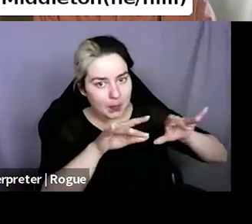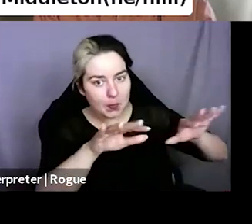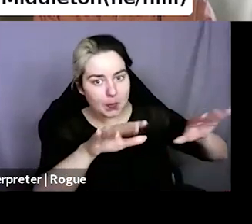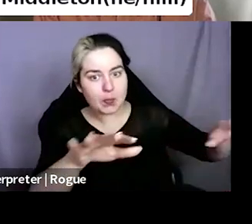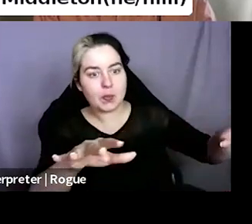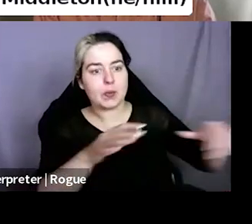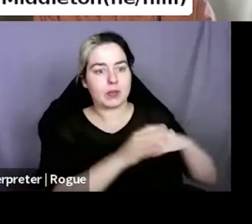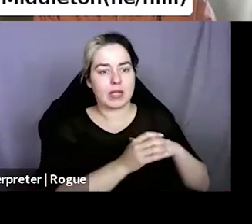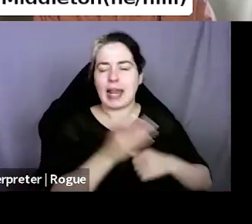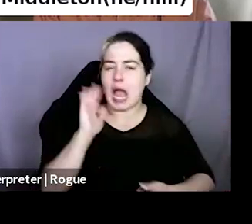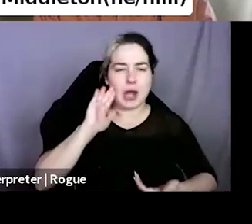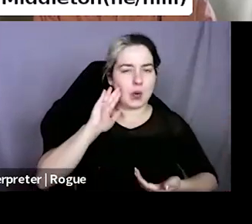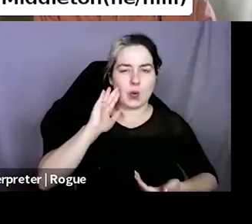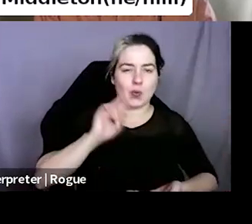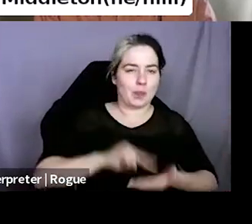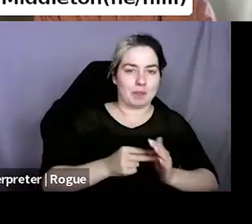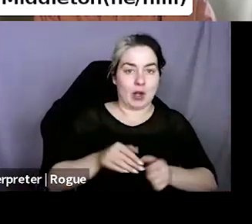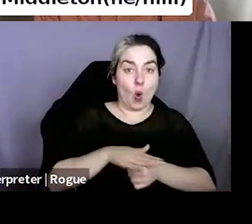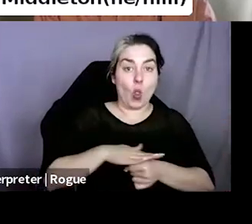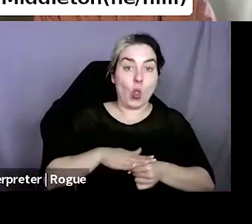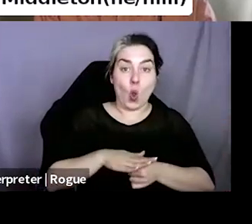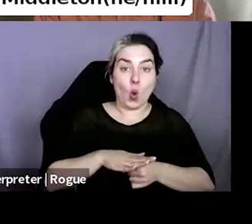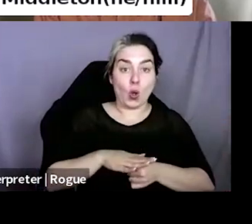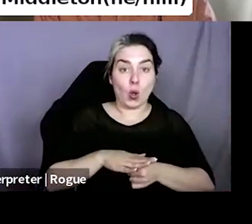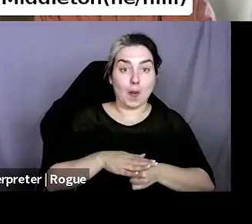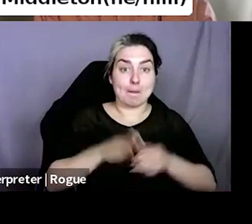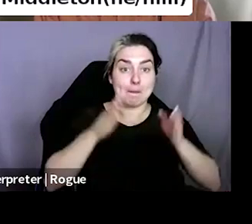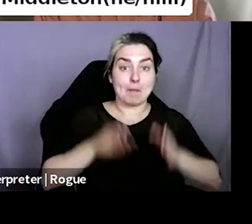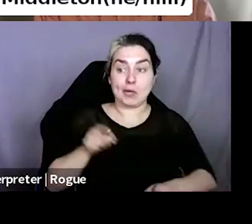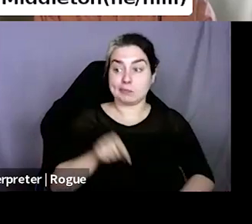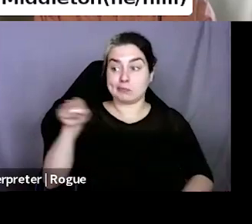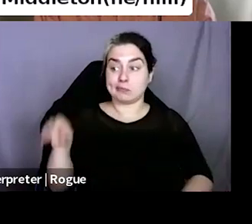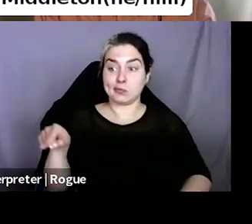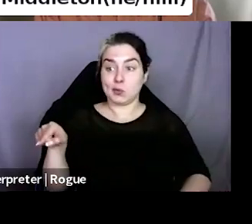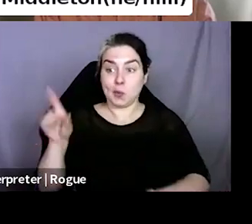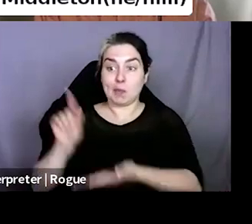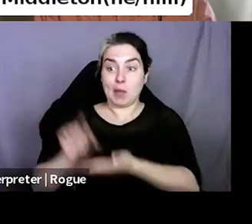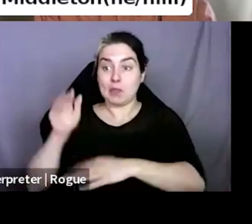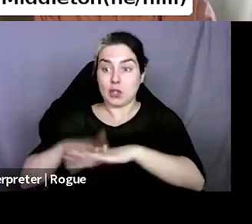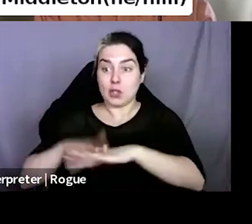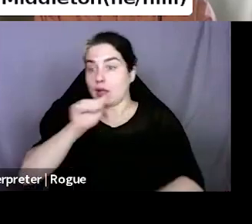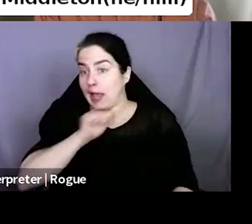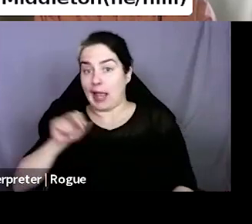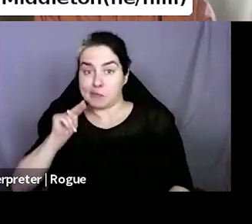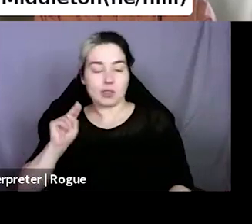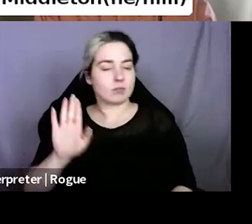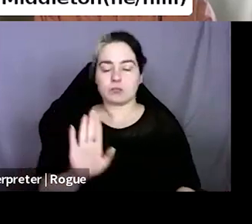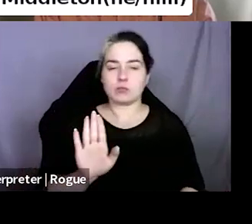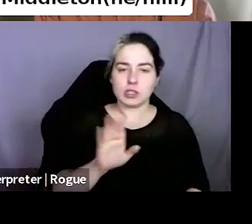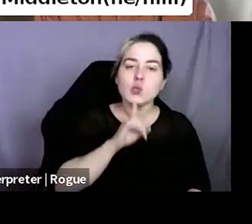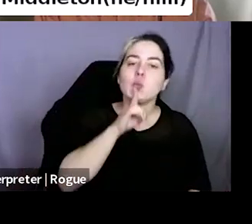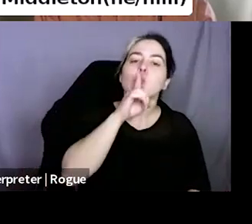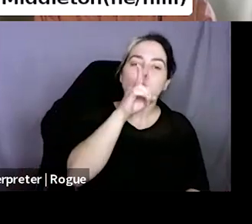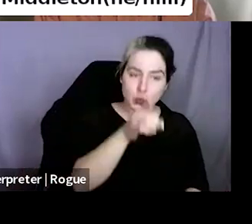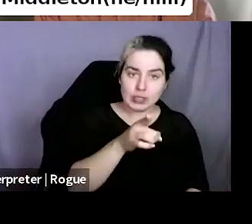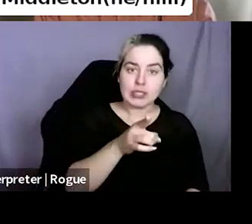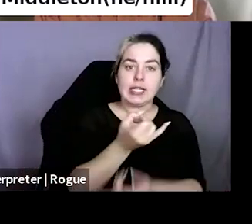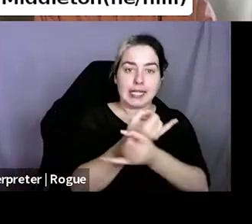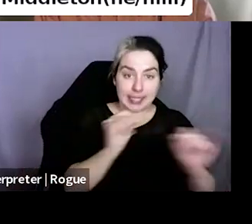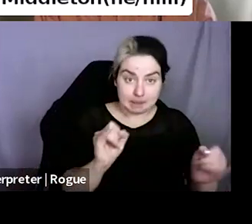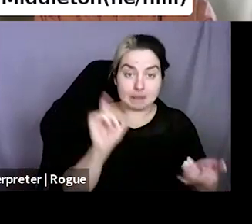like your local Joe down the street who like Amazon published something. I mean like true independently published major works